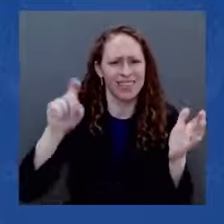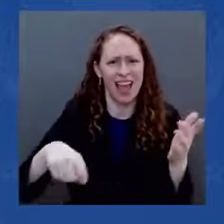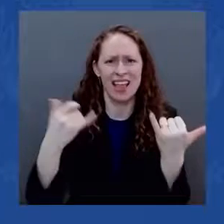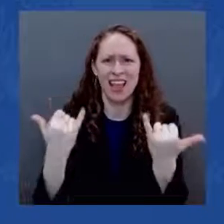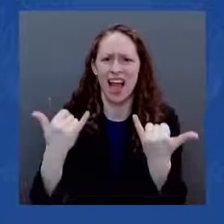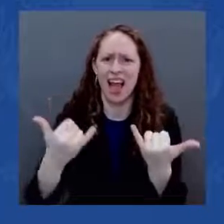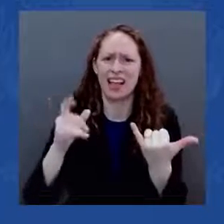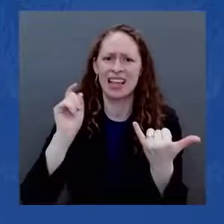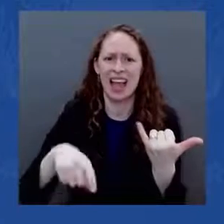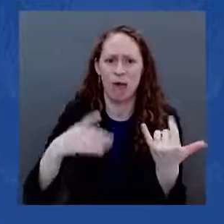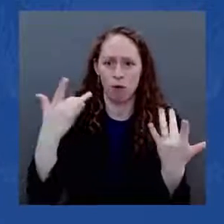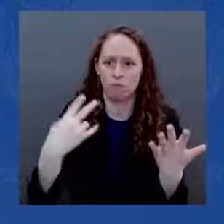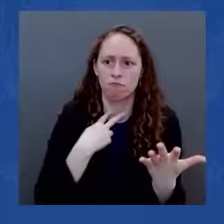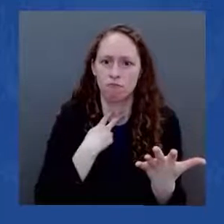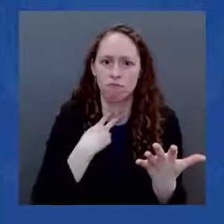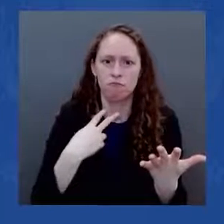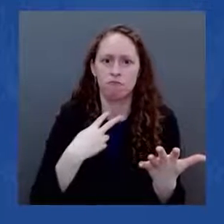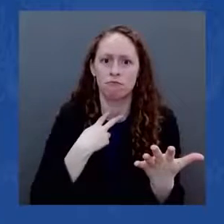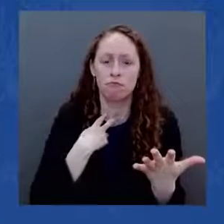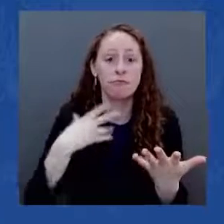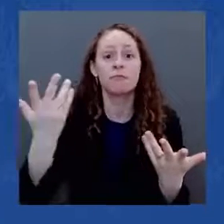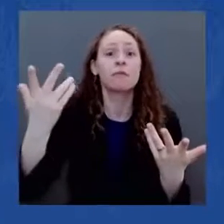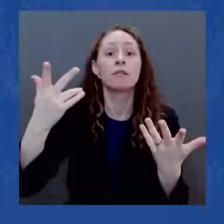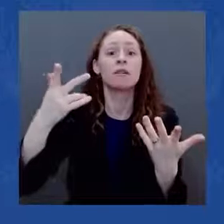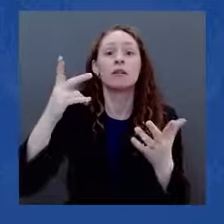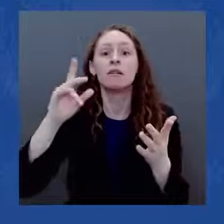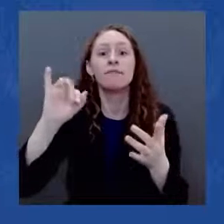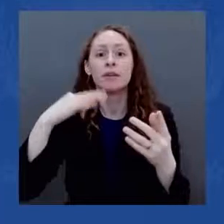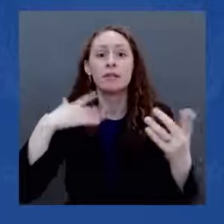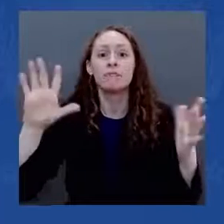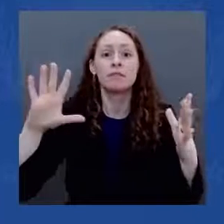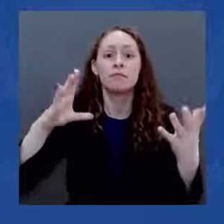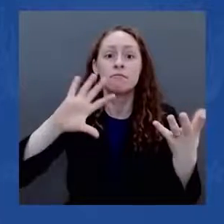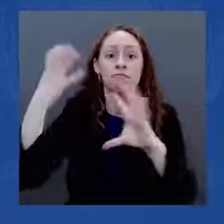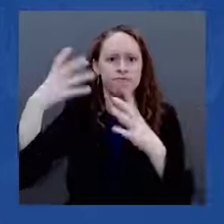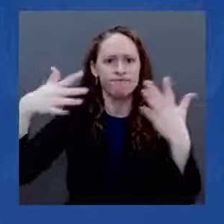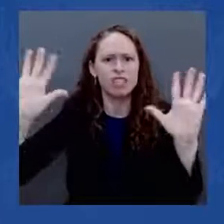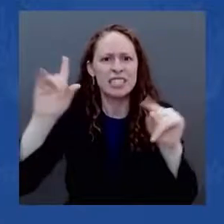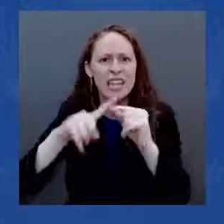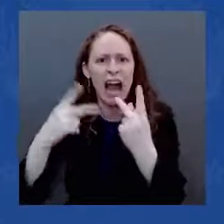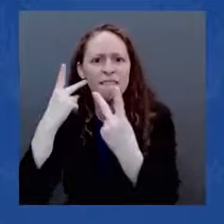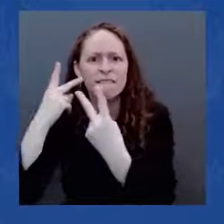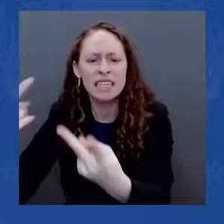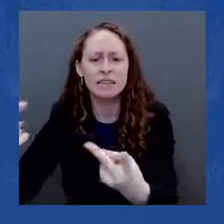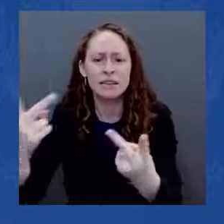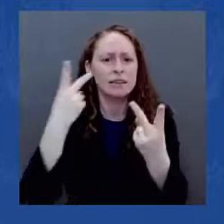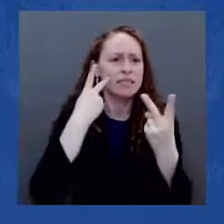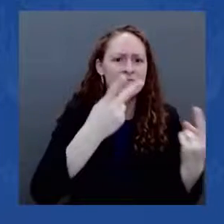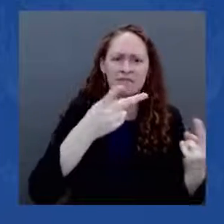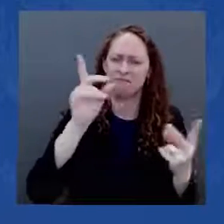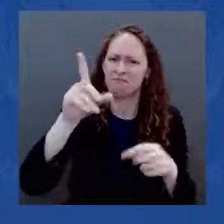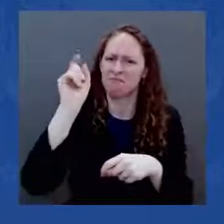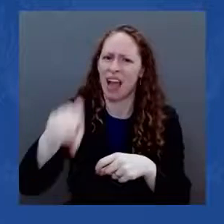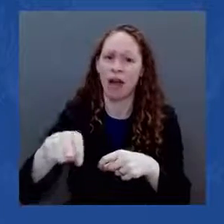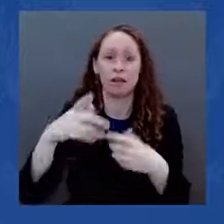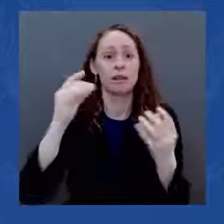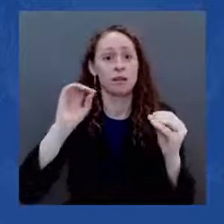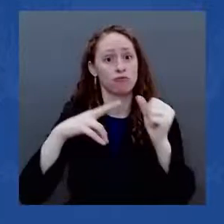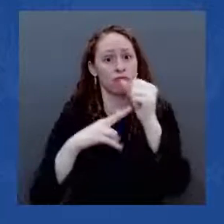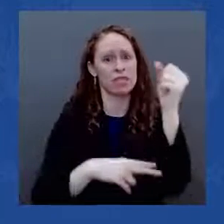investments to reconnect communities. One thing I'm certain of, everyone out there knows what I'm talking about.